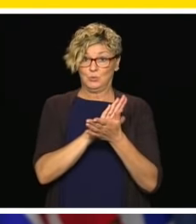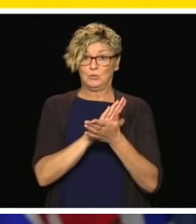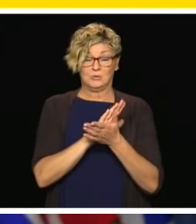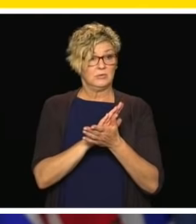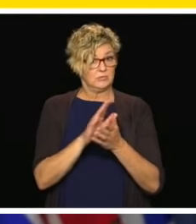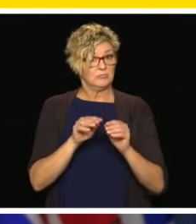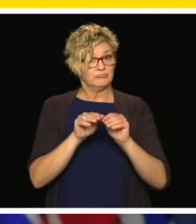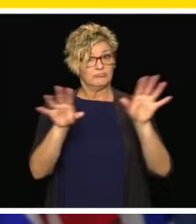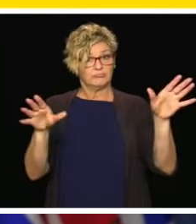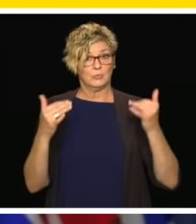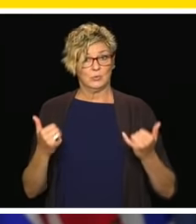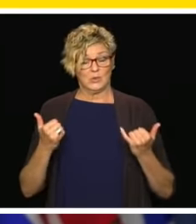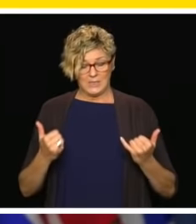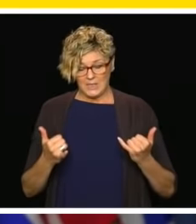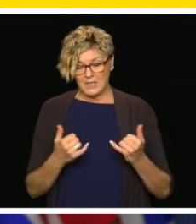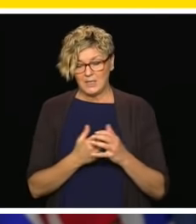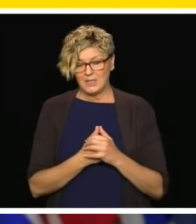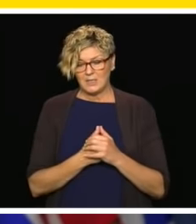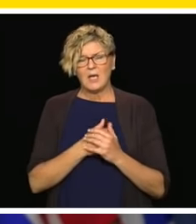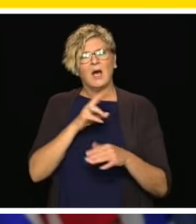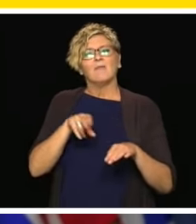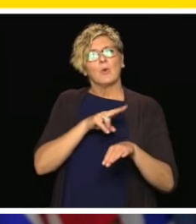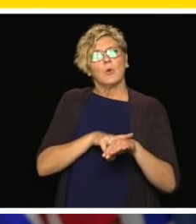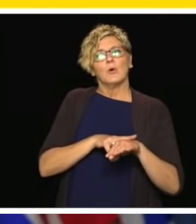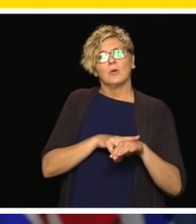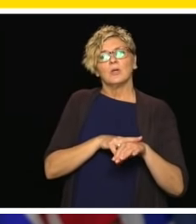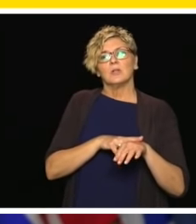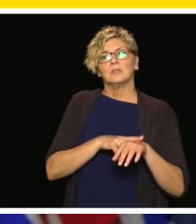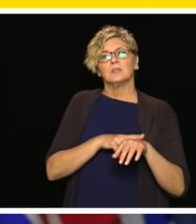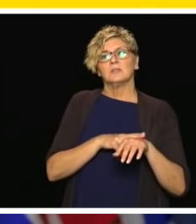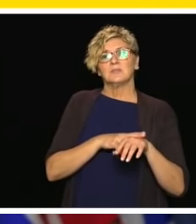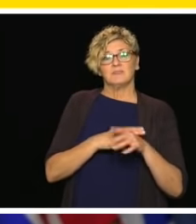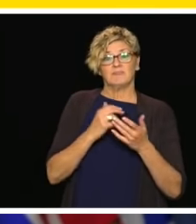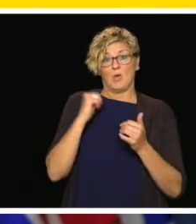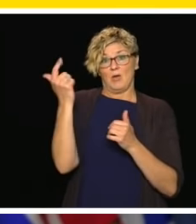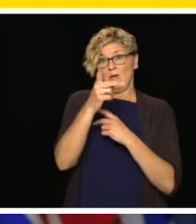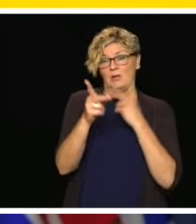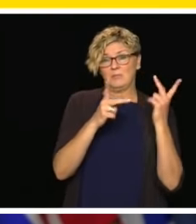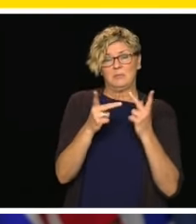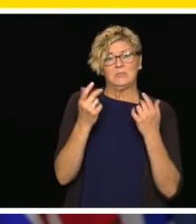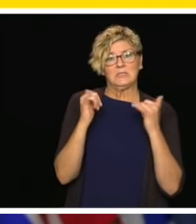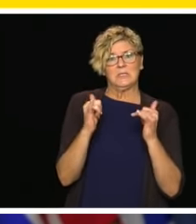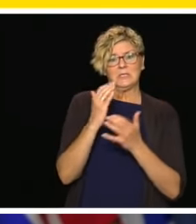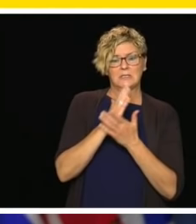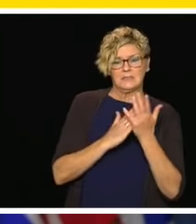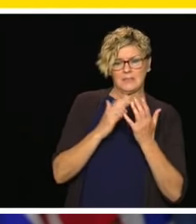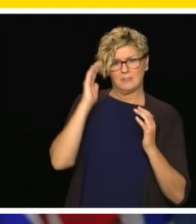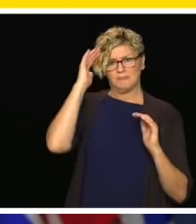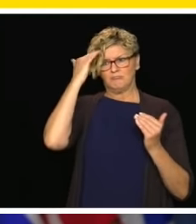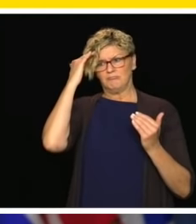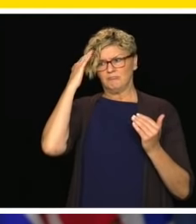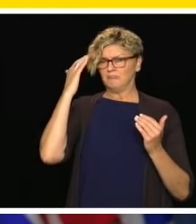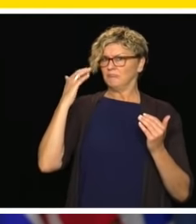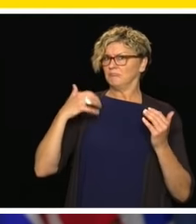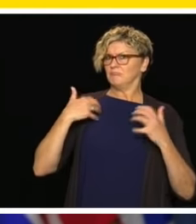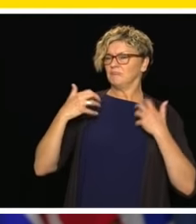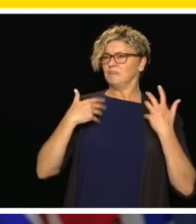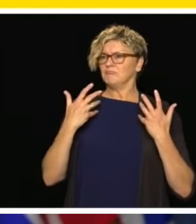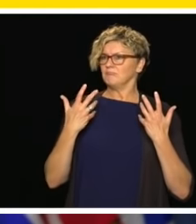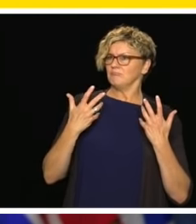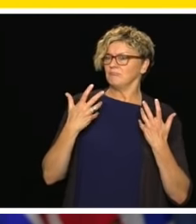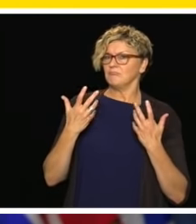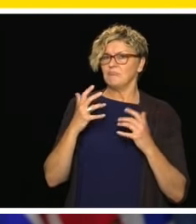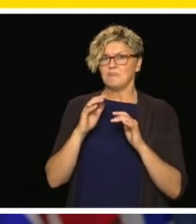fear and anxiety. There is from every working professional in BC and that's okay. I think the more